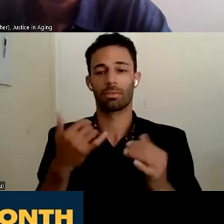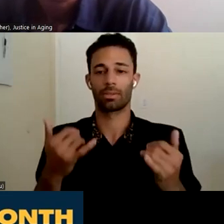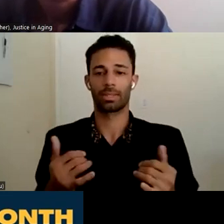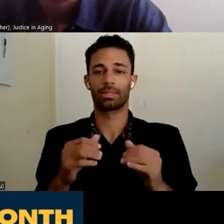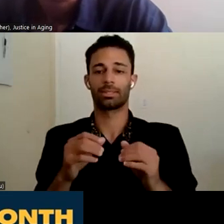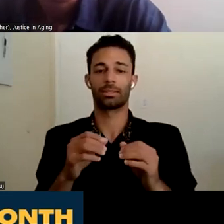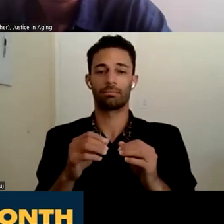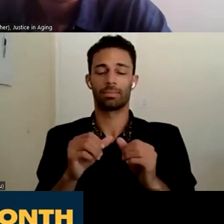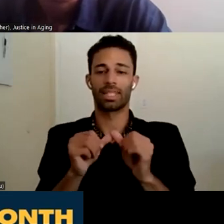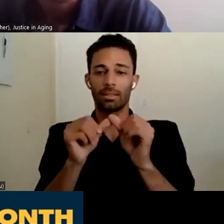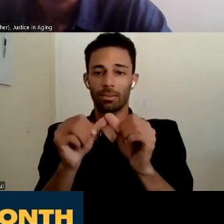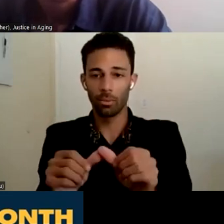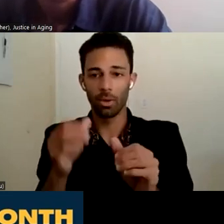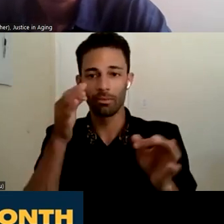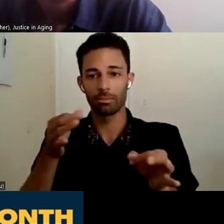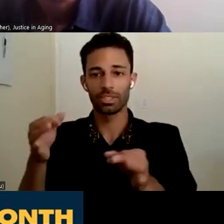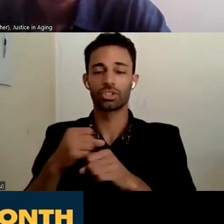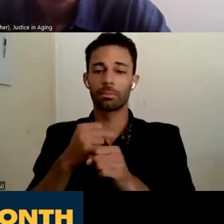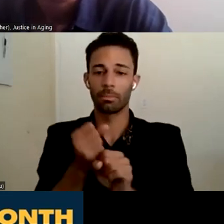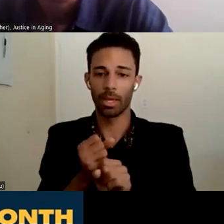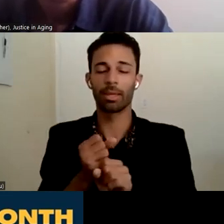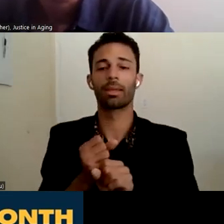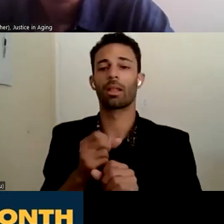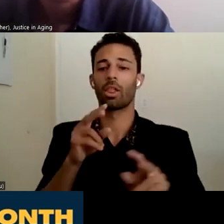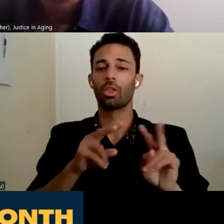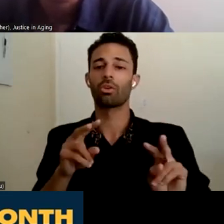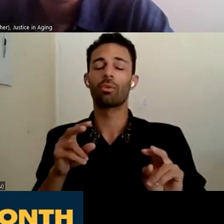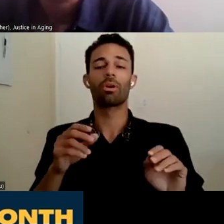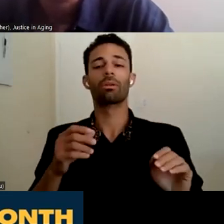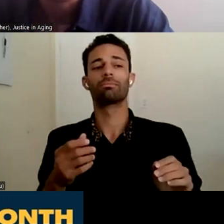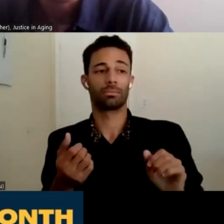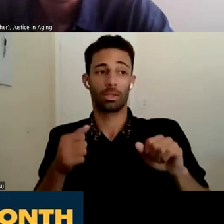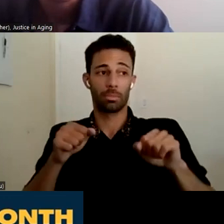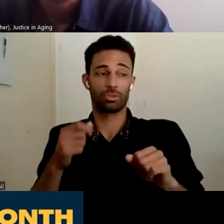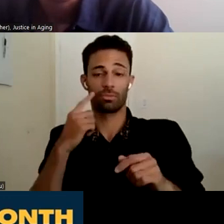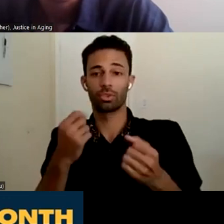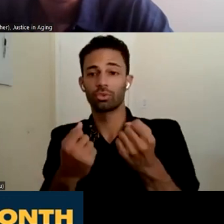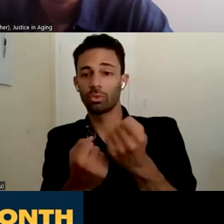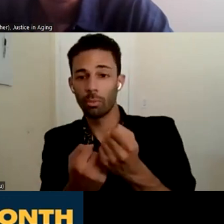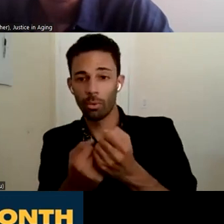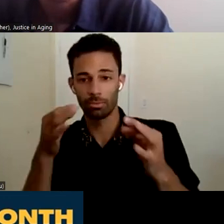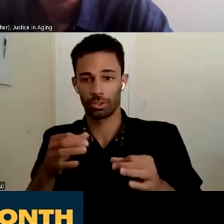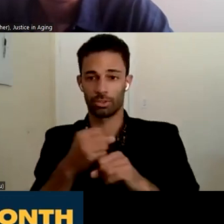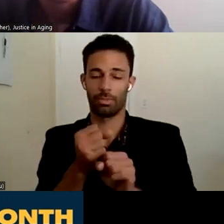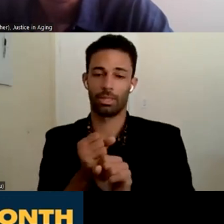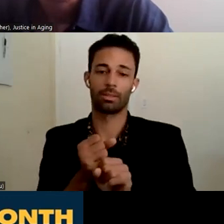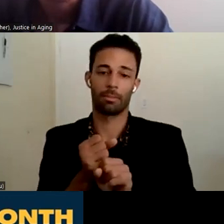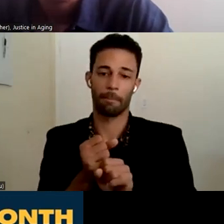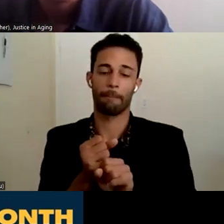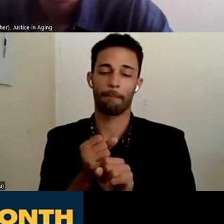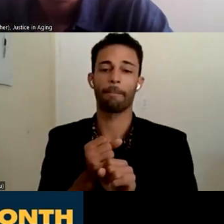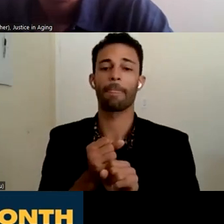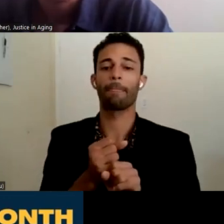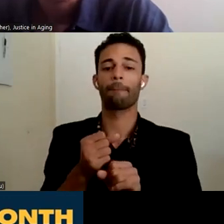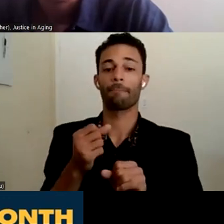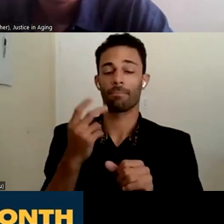and, and looking at the potential for supported, uh, decision-making. Um, I also see that Carol Sewell had some